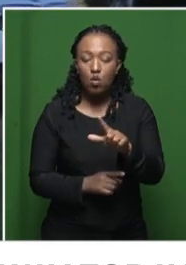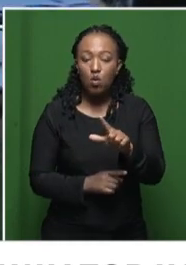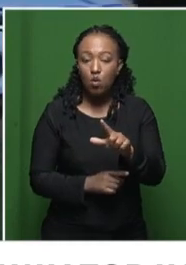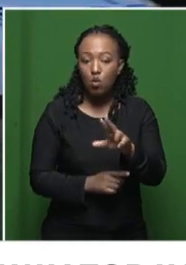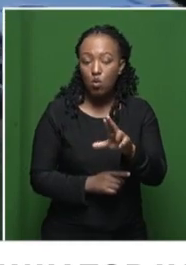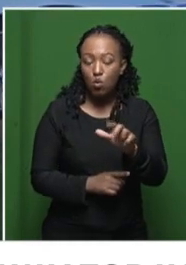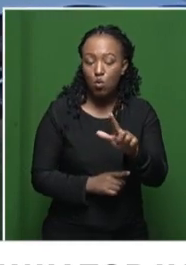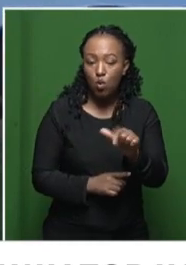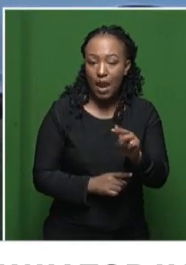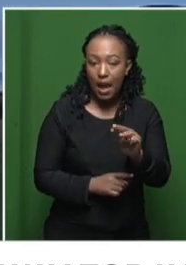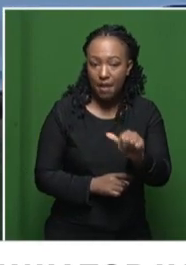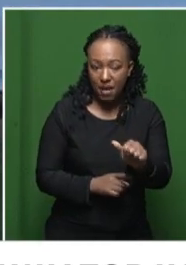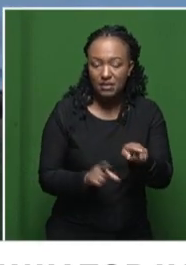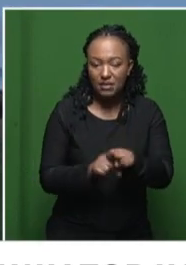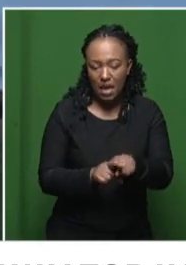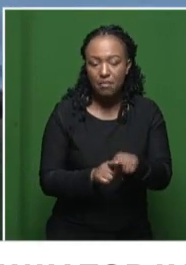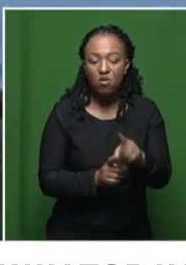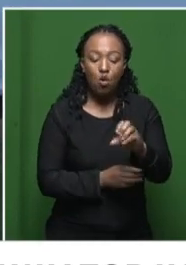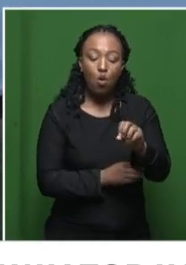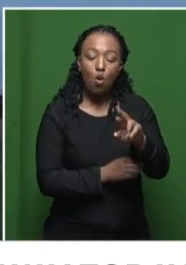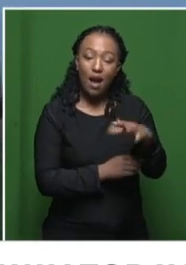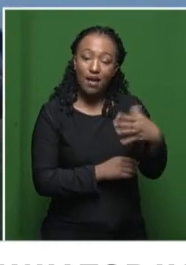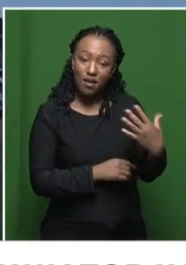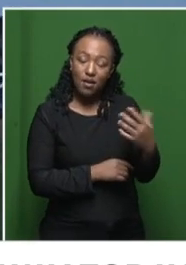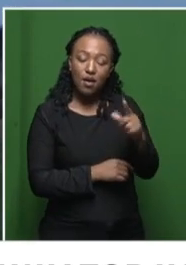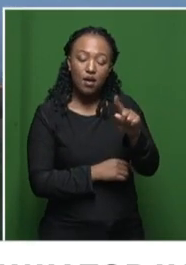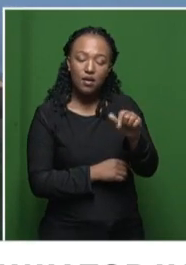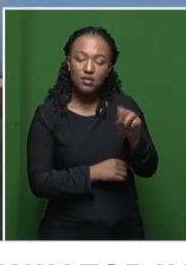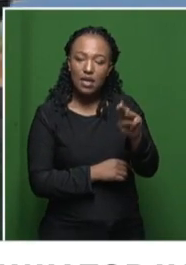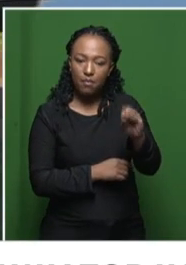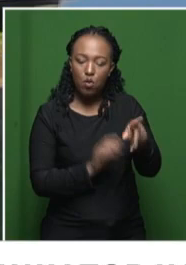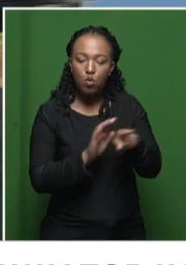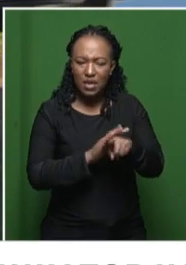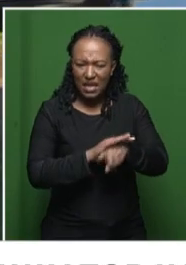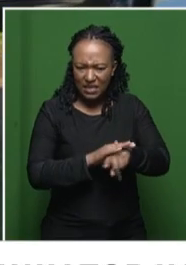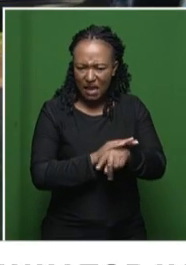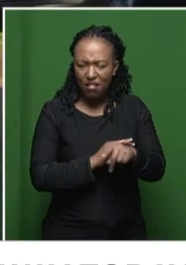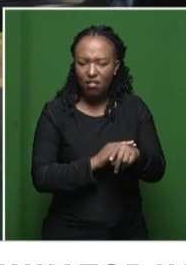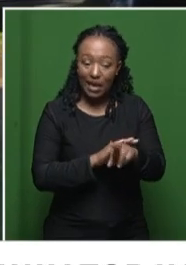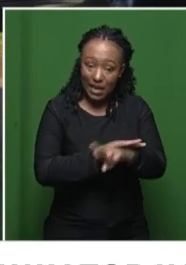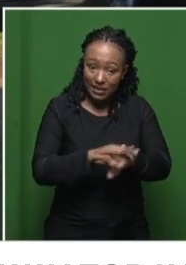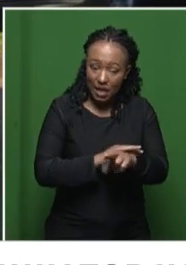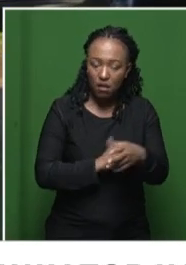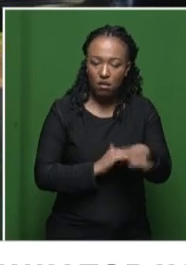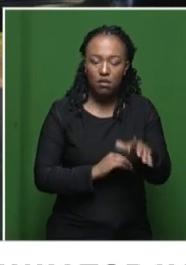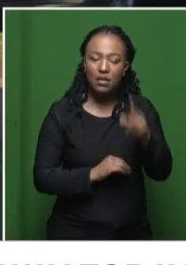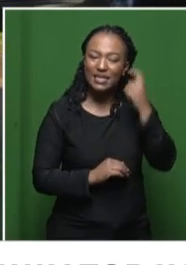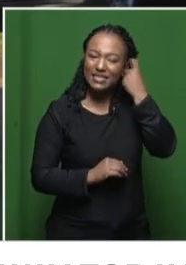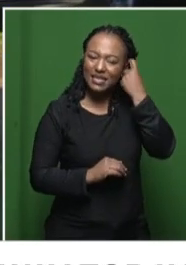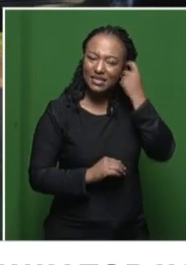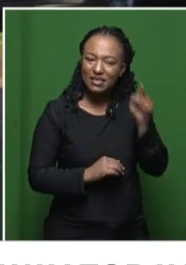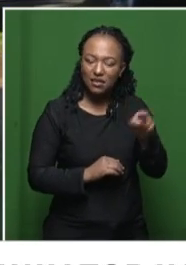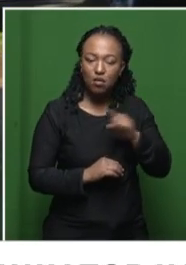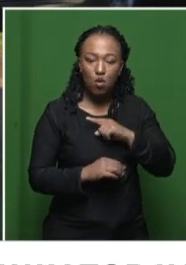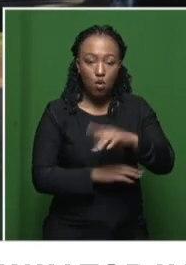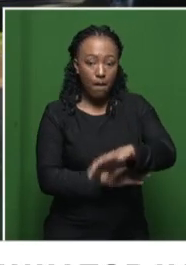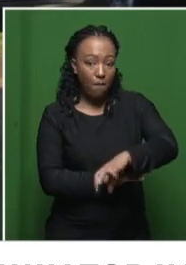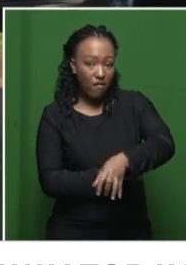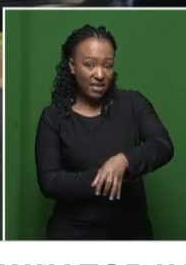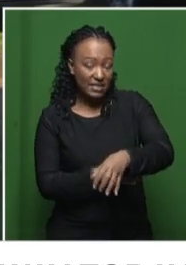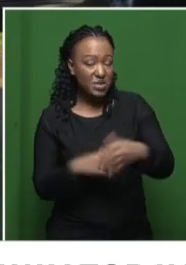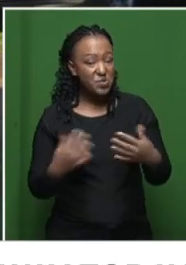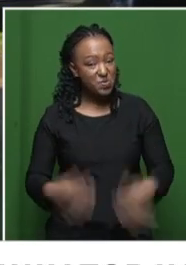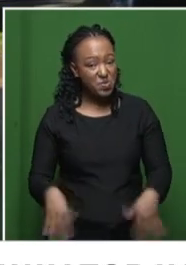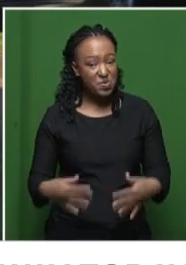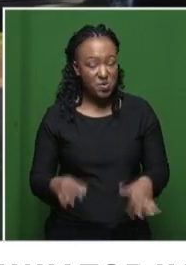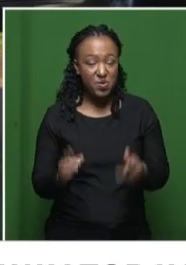who is from the Ortambo region and who has also been a regional secretary as well. So it essentially speaks to how the province has been governed